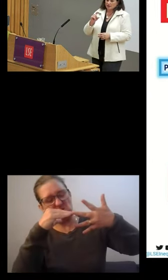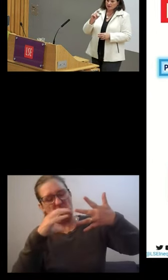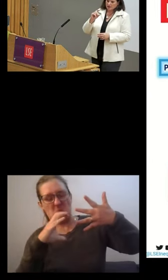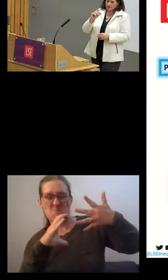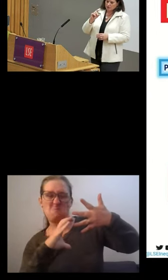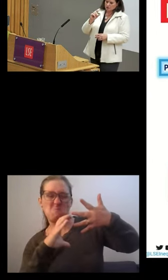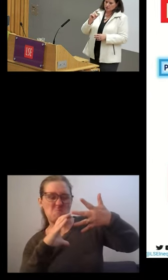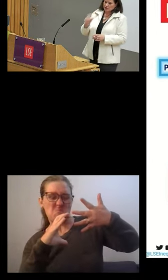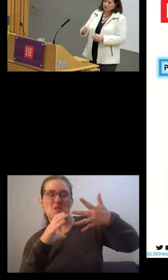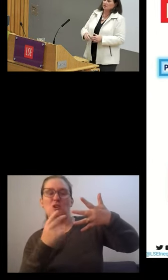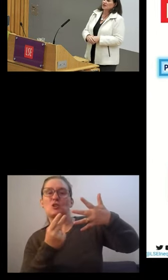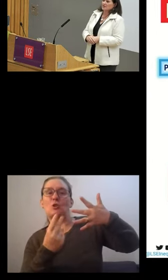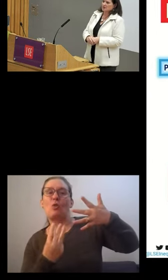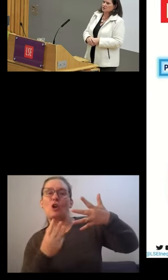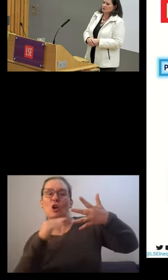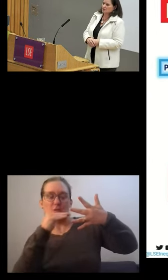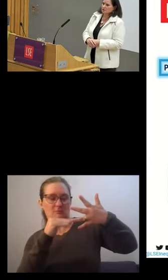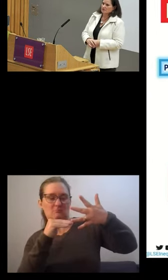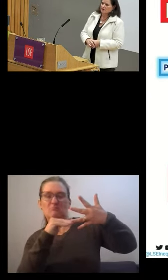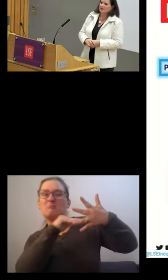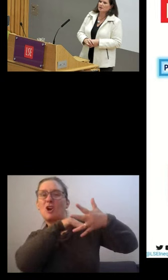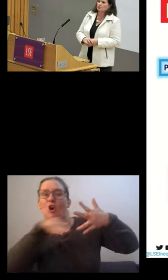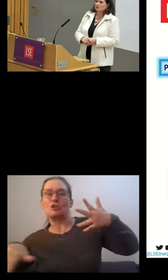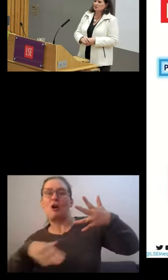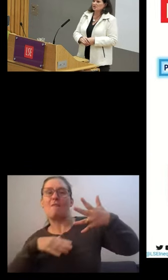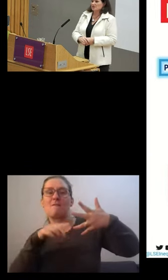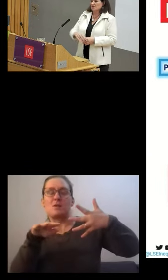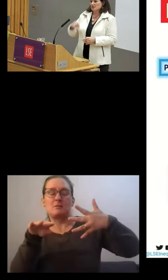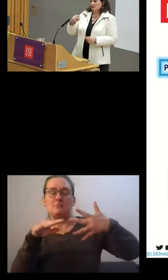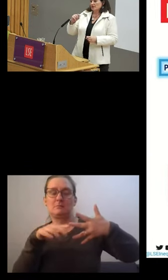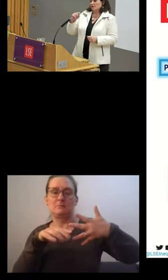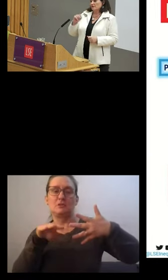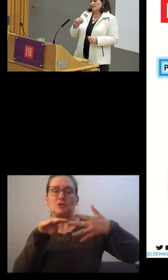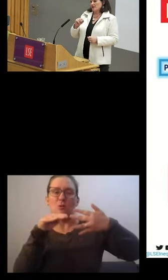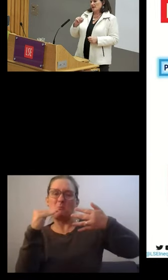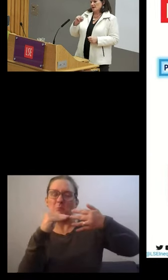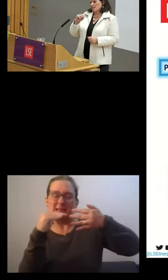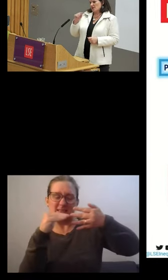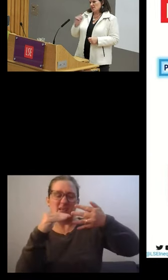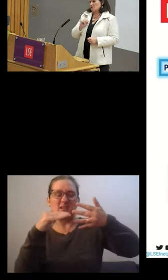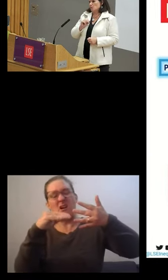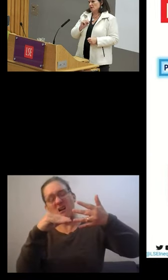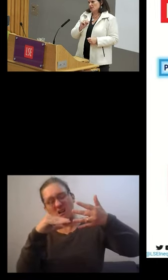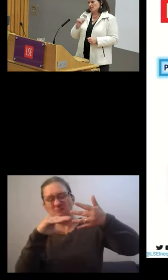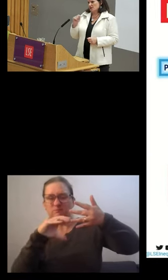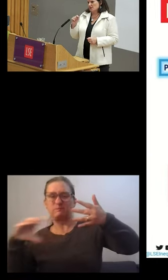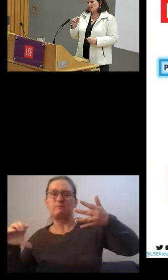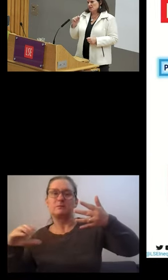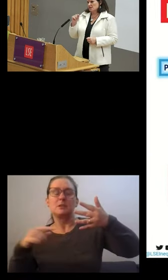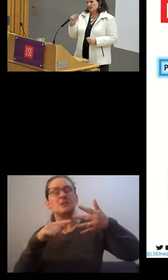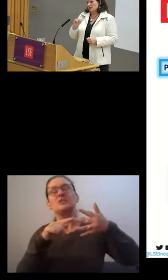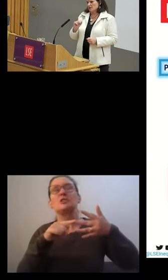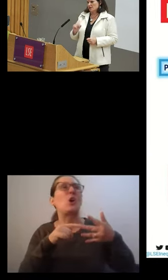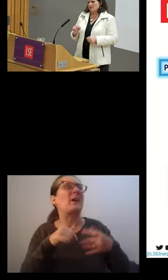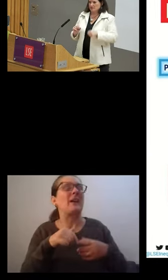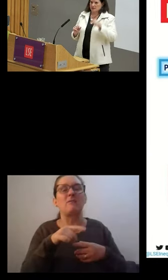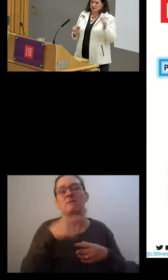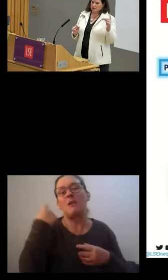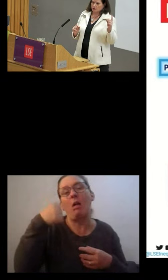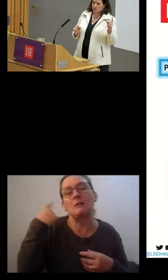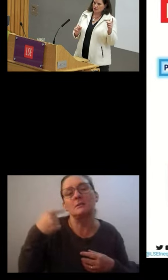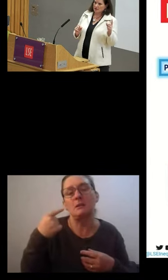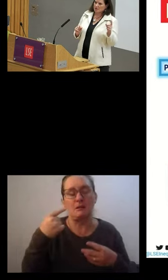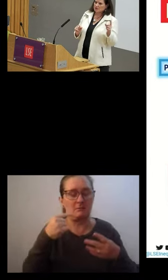use regional estimates to define that, which means that if the median wage in London is higher